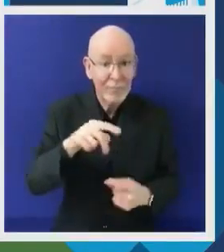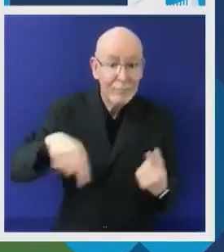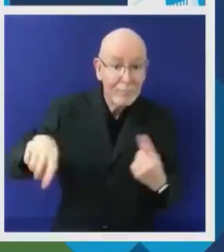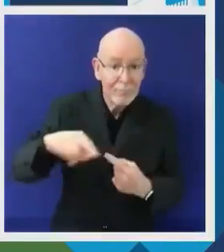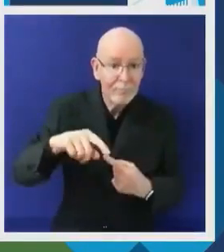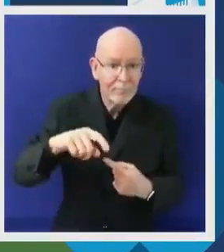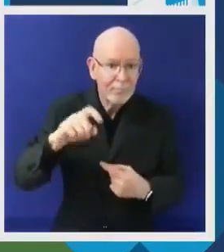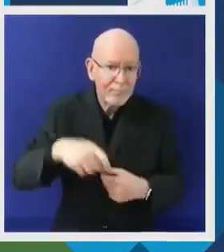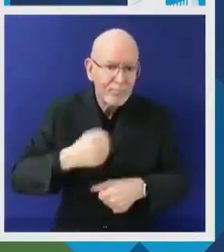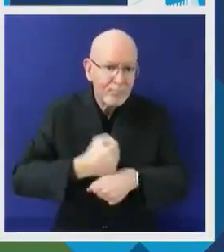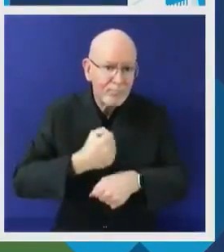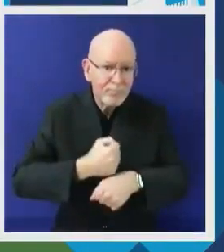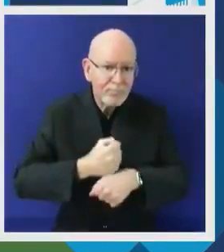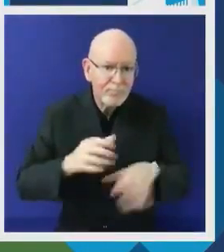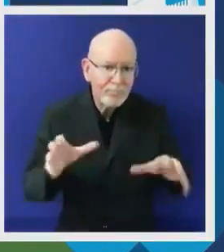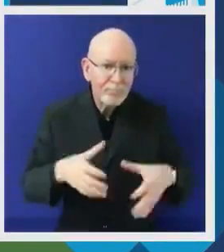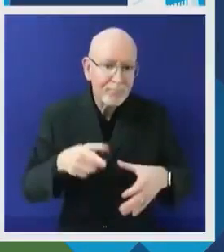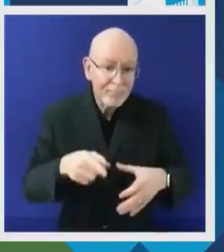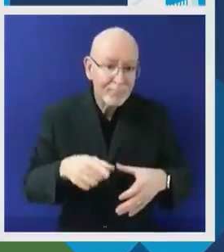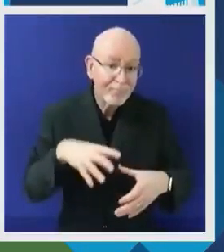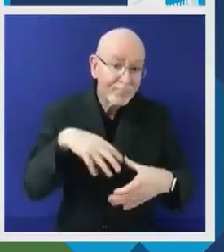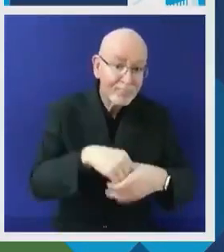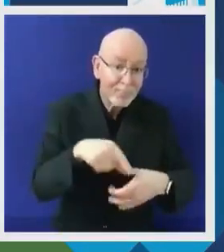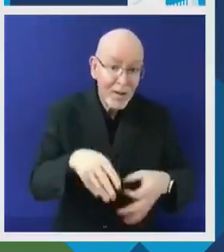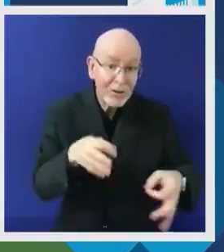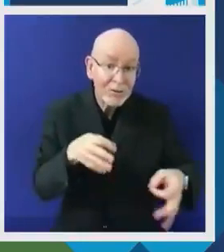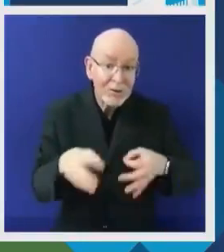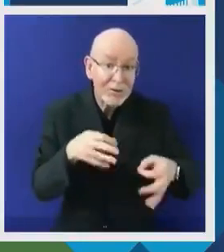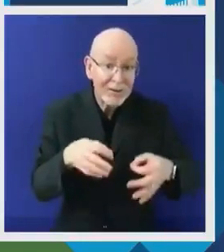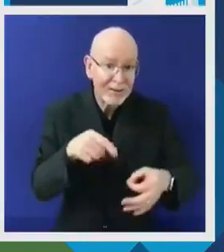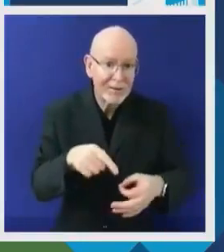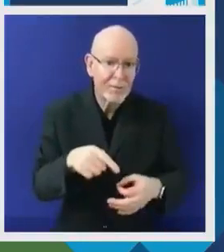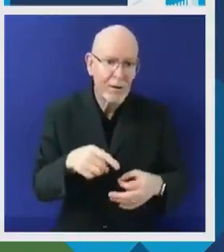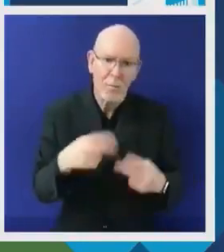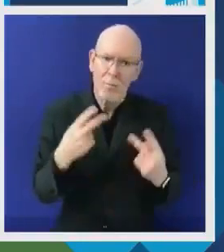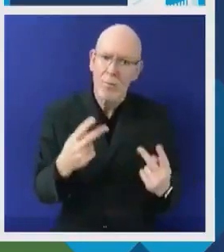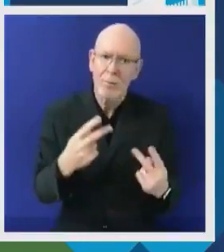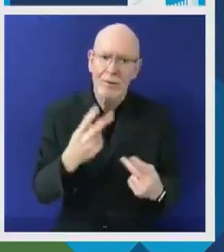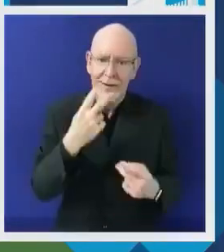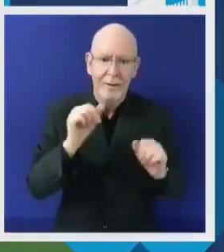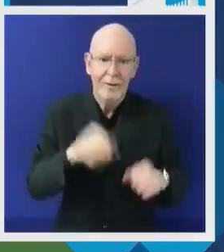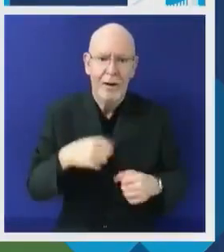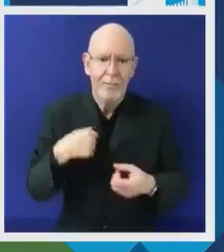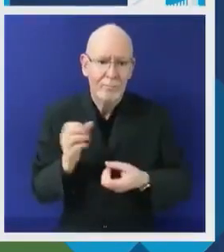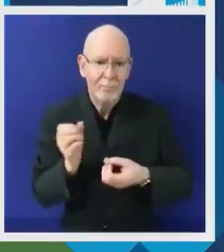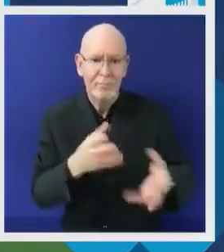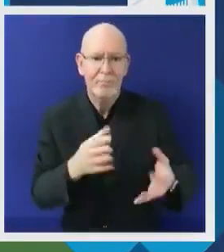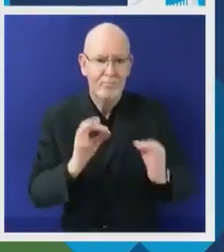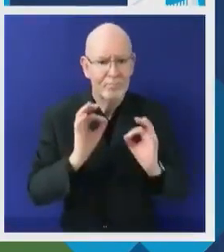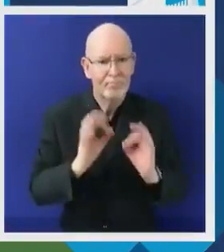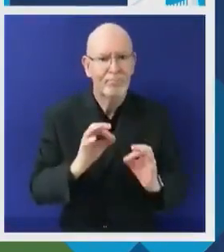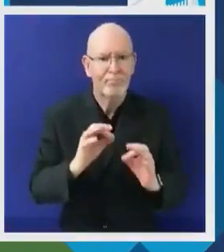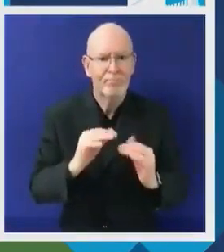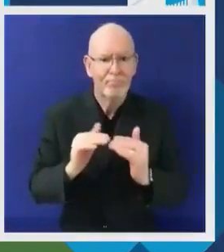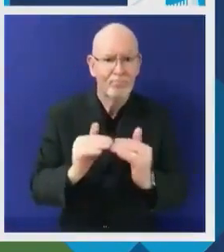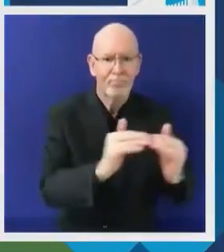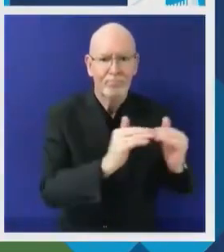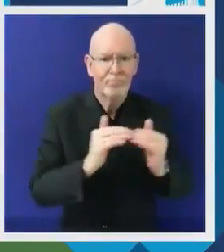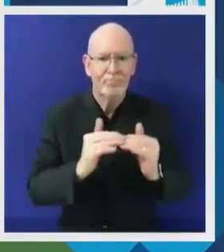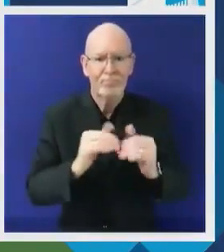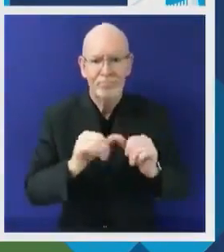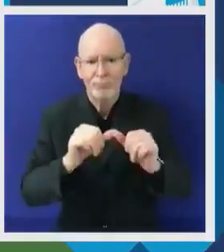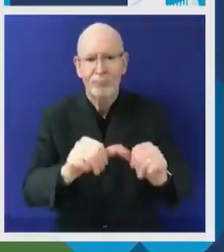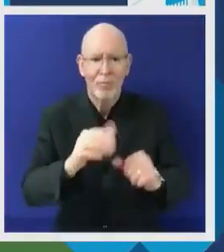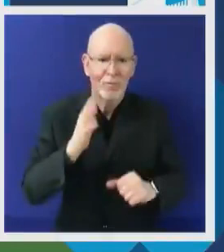status quo and build a new normal based on values of justice, values of equality, equality, values of intersectionality,